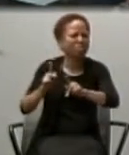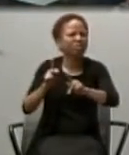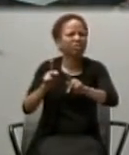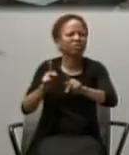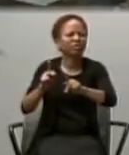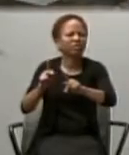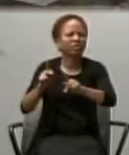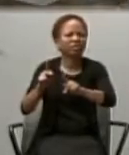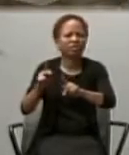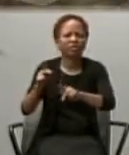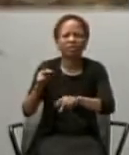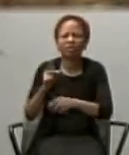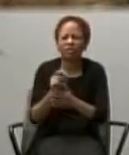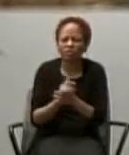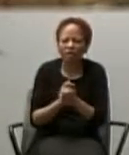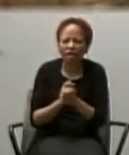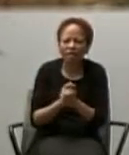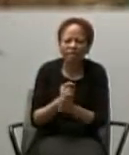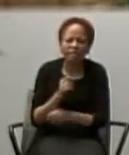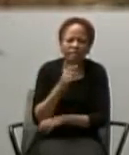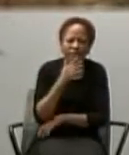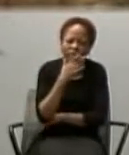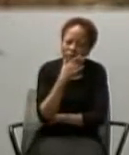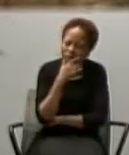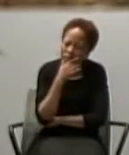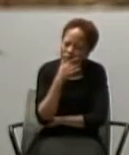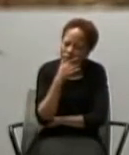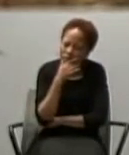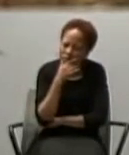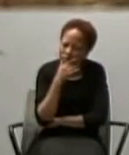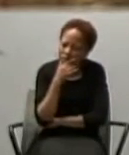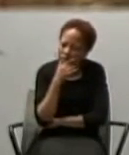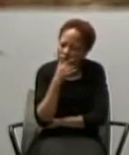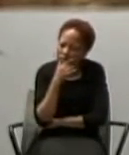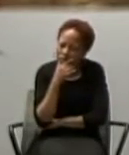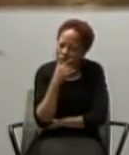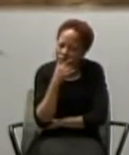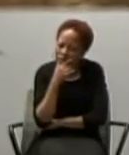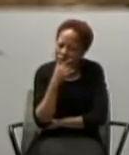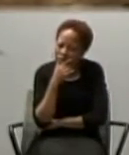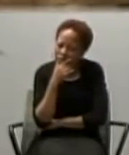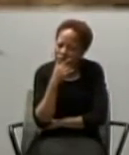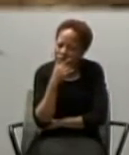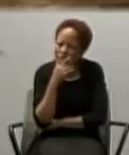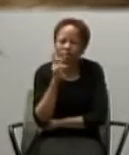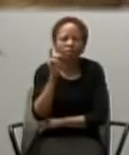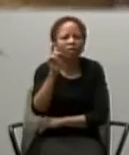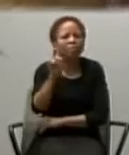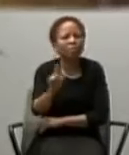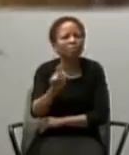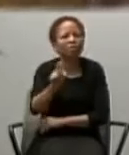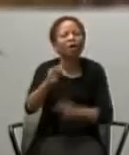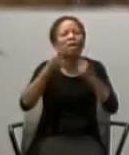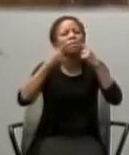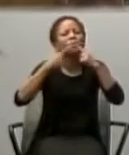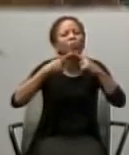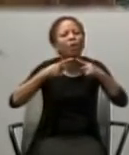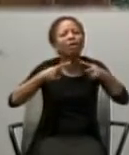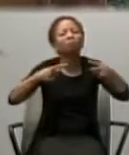And in our proclamation, of the gospel, we have, to proclaim, the good news.